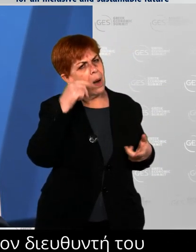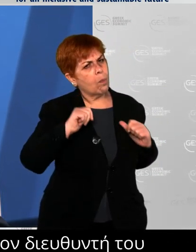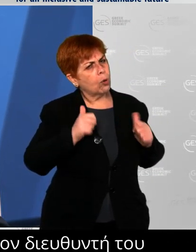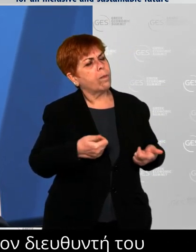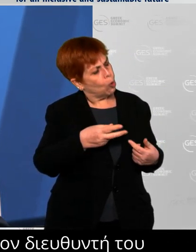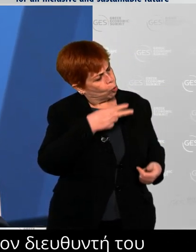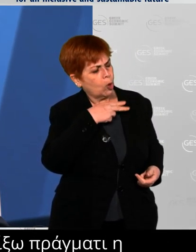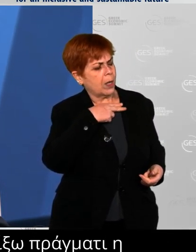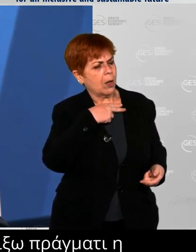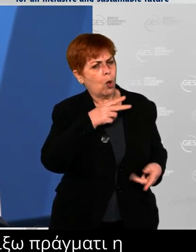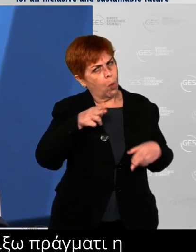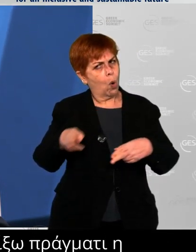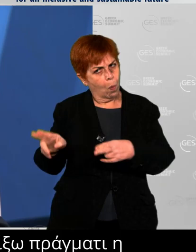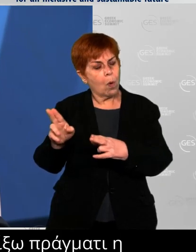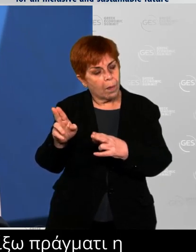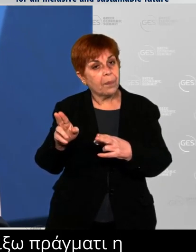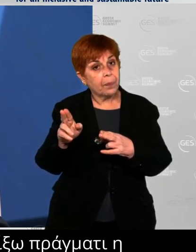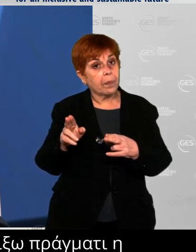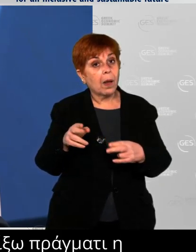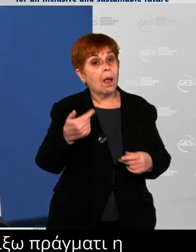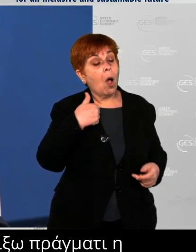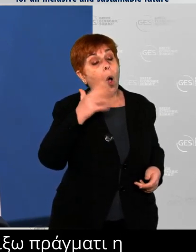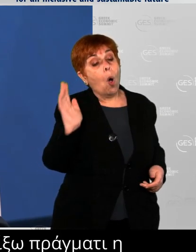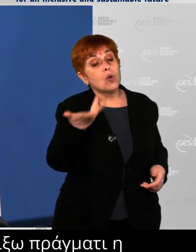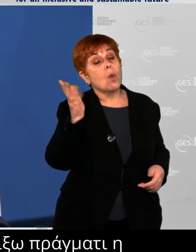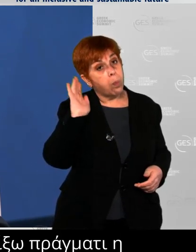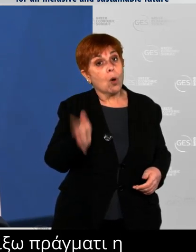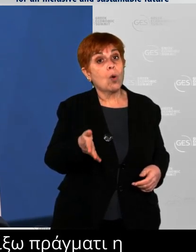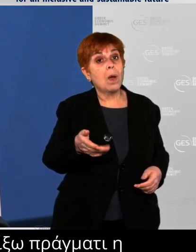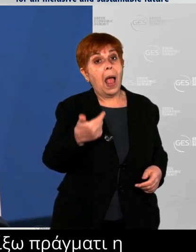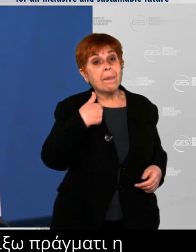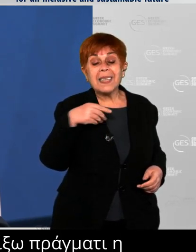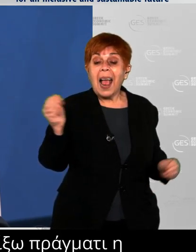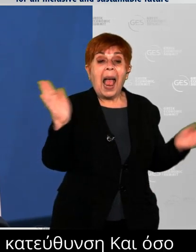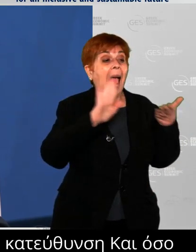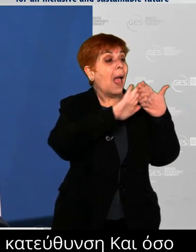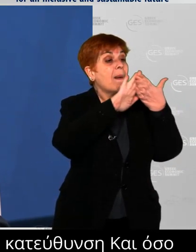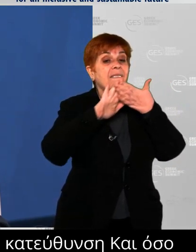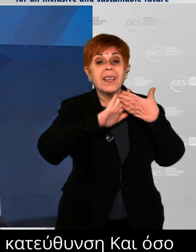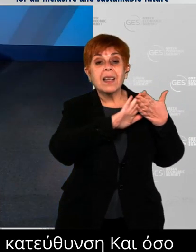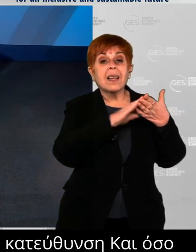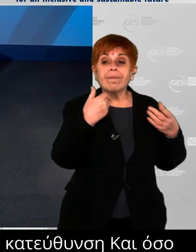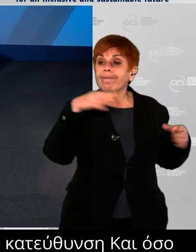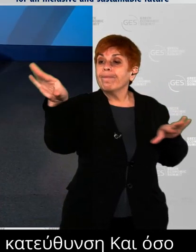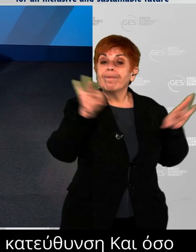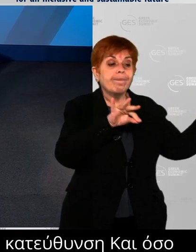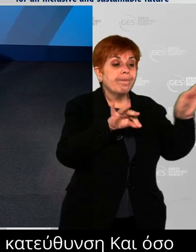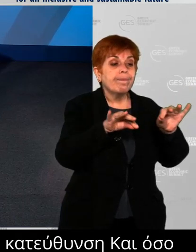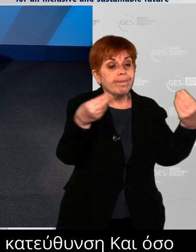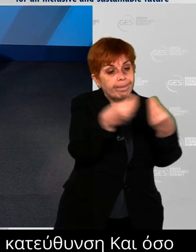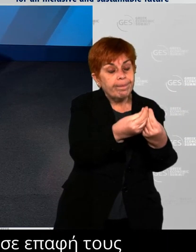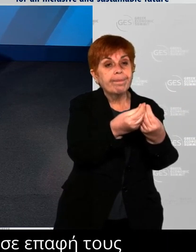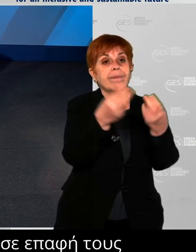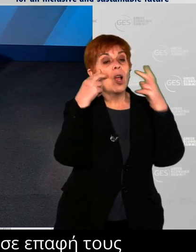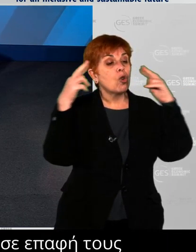we can get private investors and CEOs talking about their experiences here, their positive experience with the